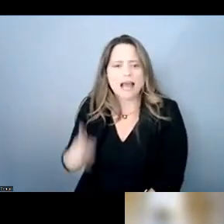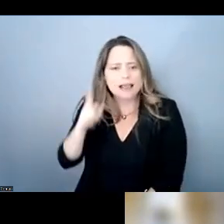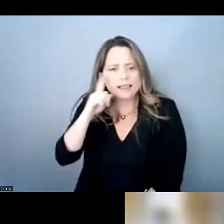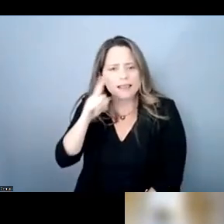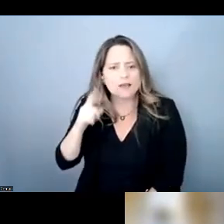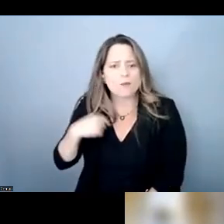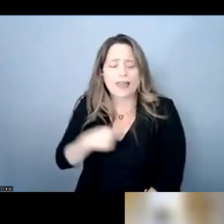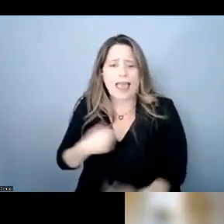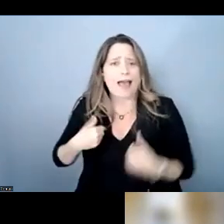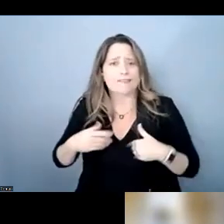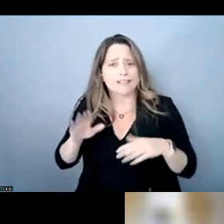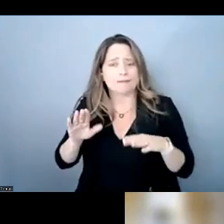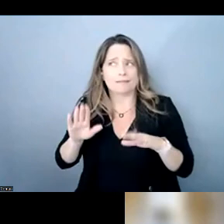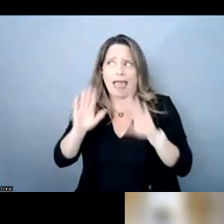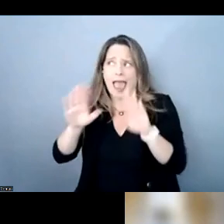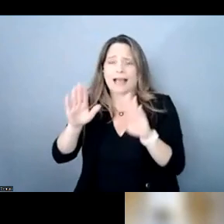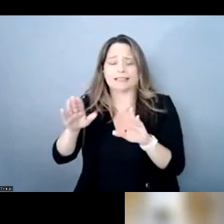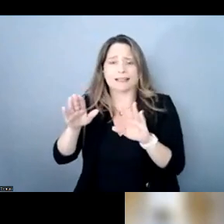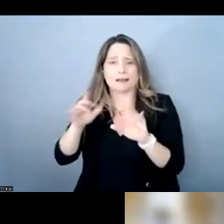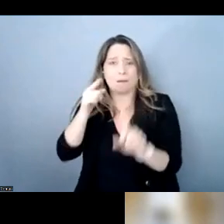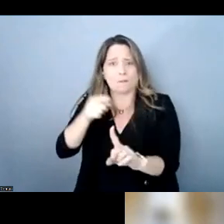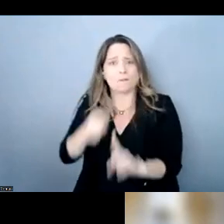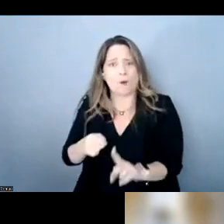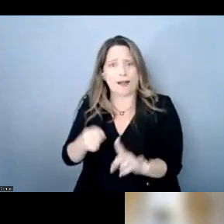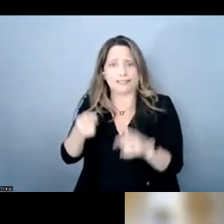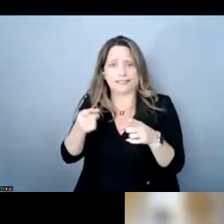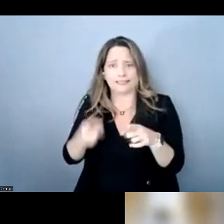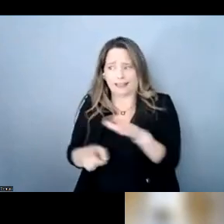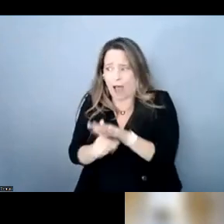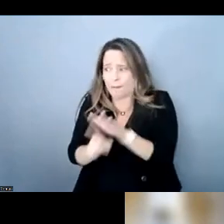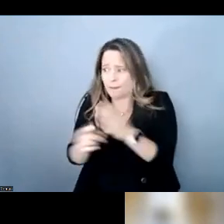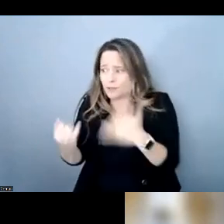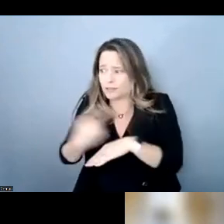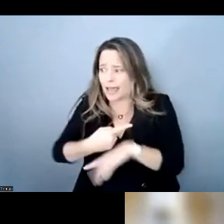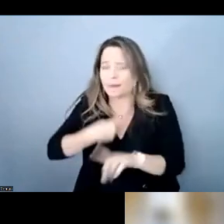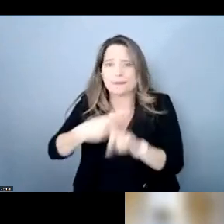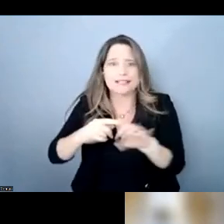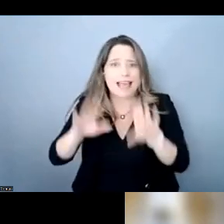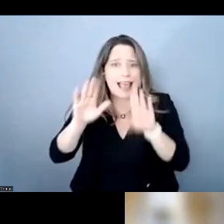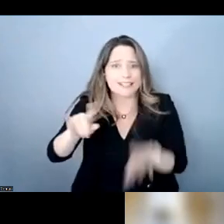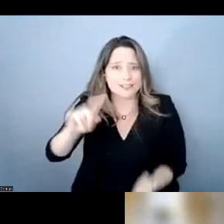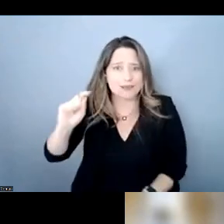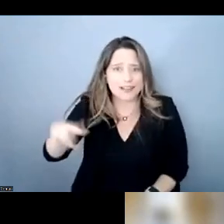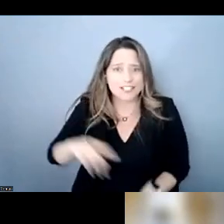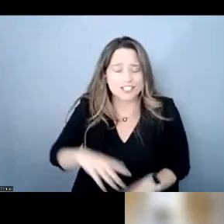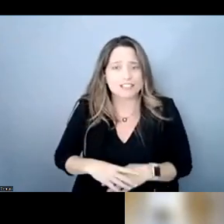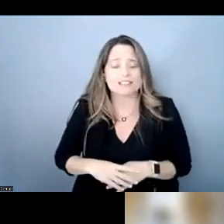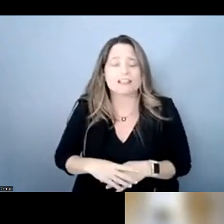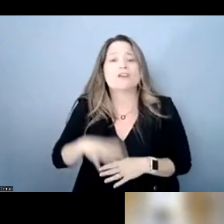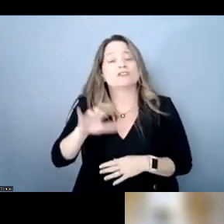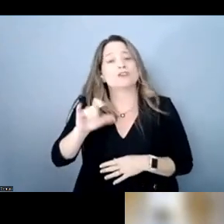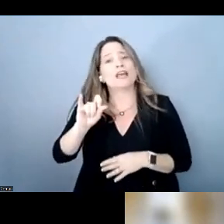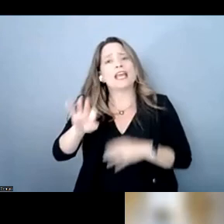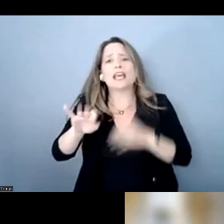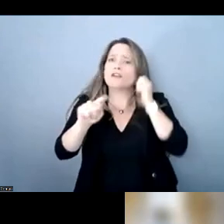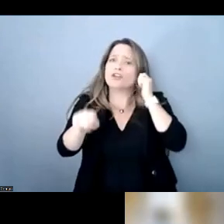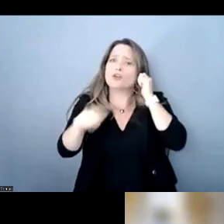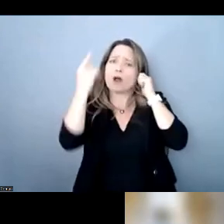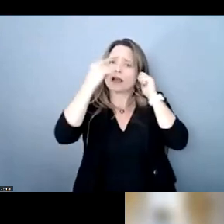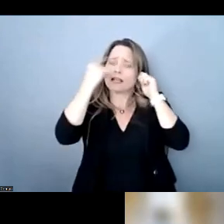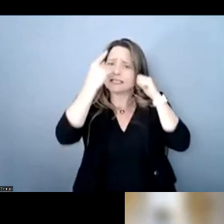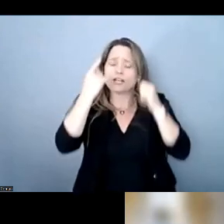excellent points made today some excellent questions so i would just remind everybody uh if you're looking into using